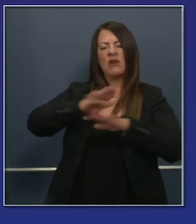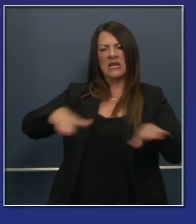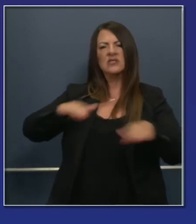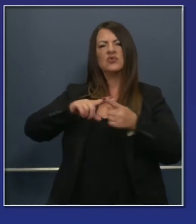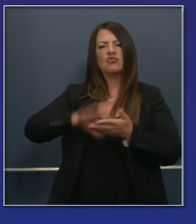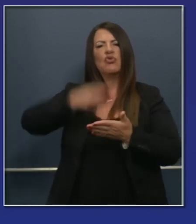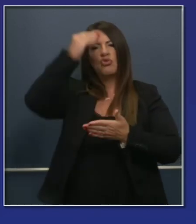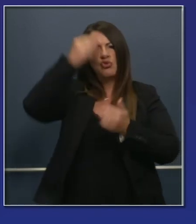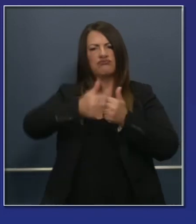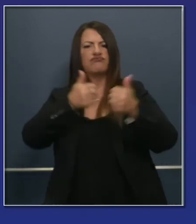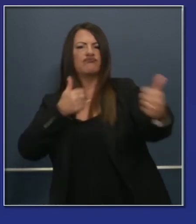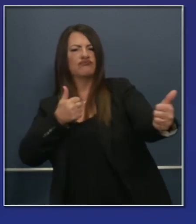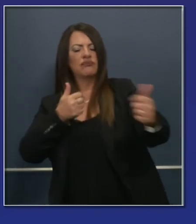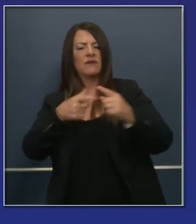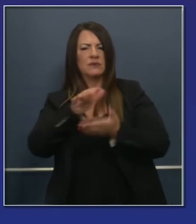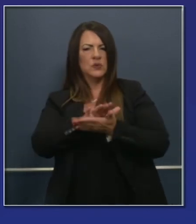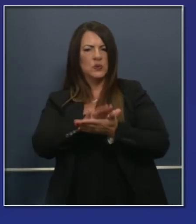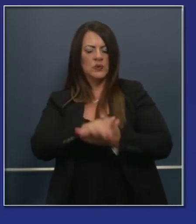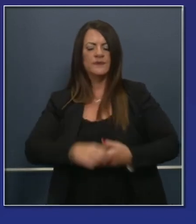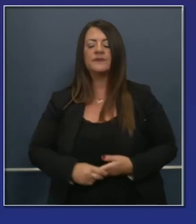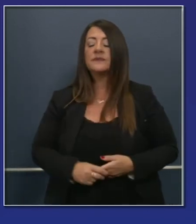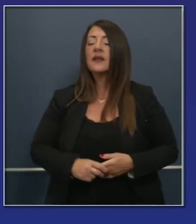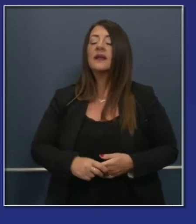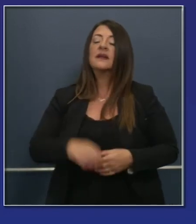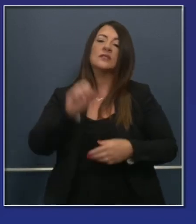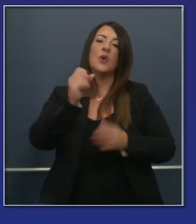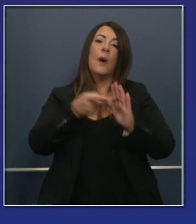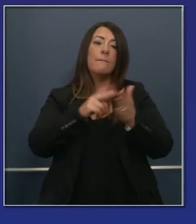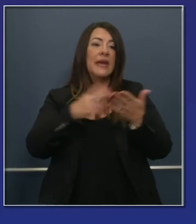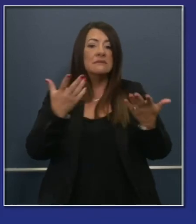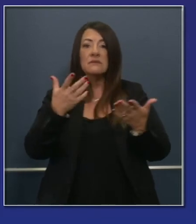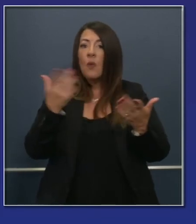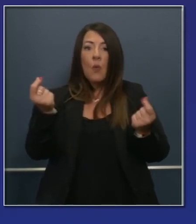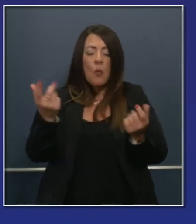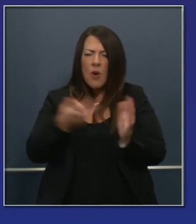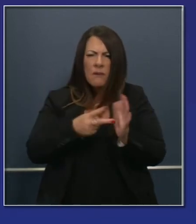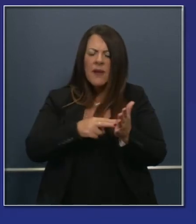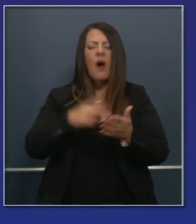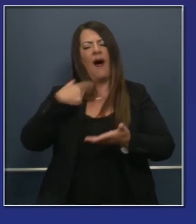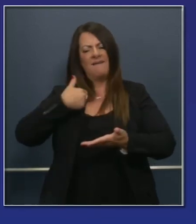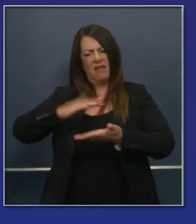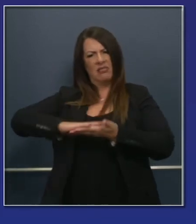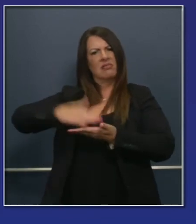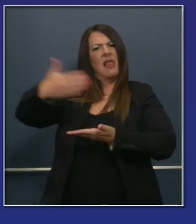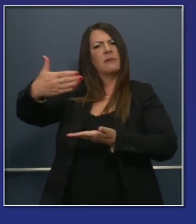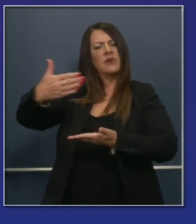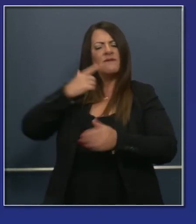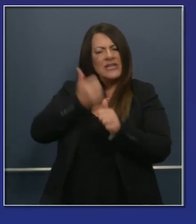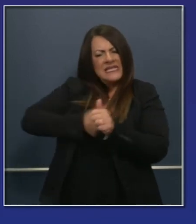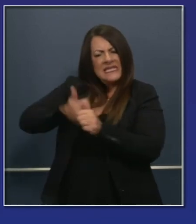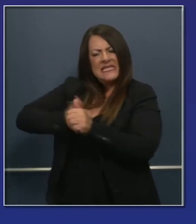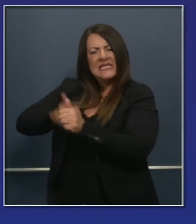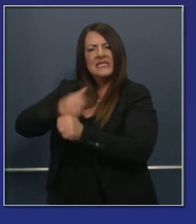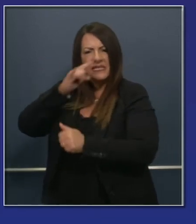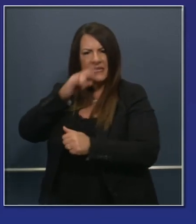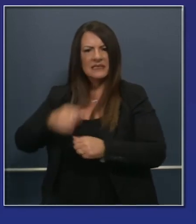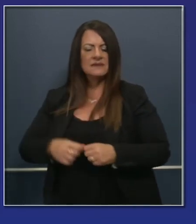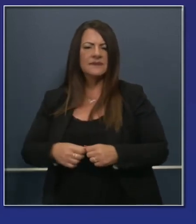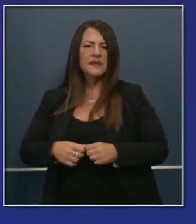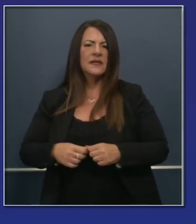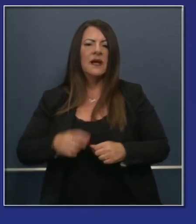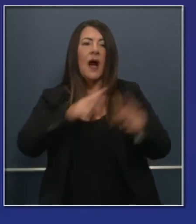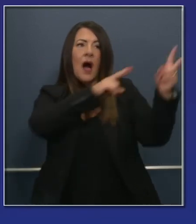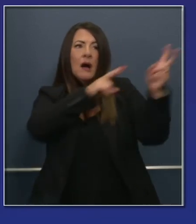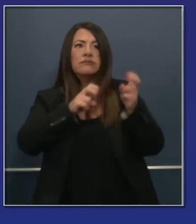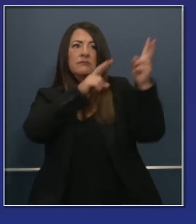those numbers what does that mean one one laptop for four members of the family that's not adequate download